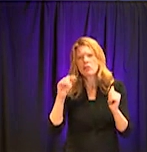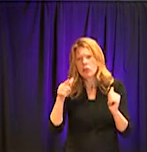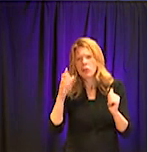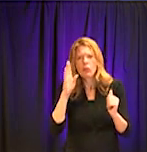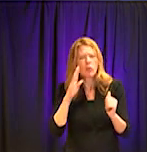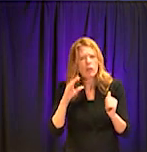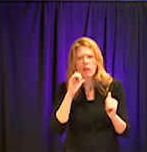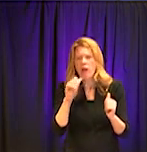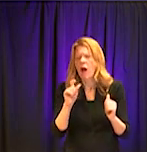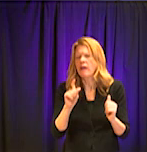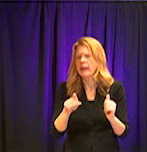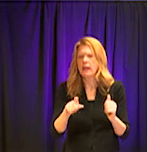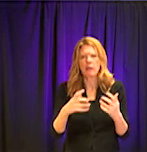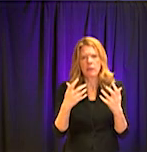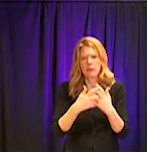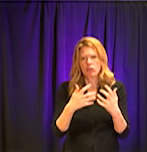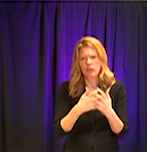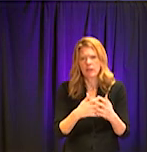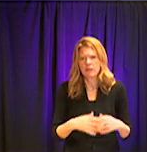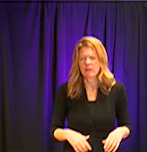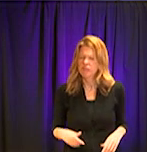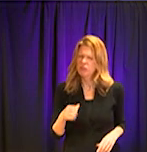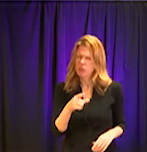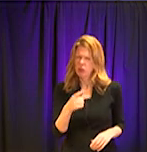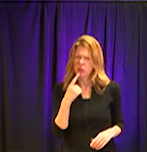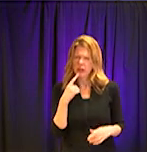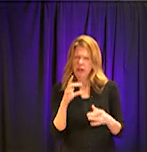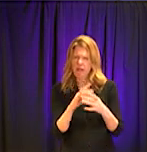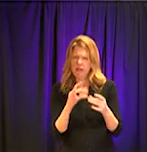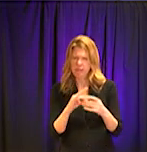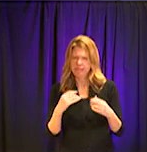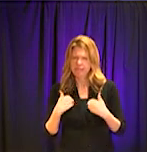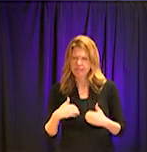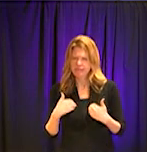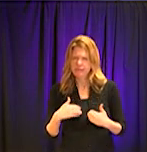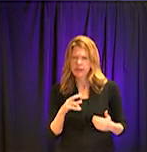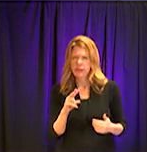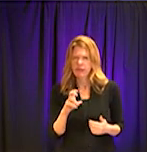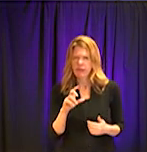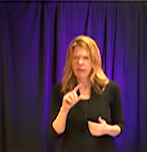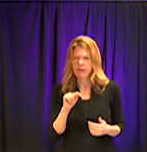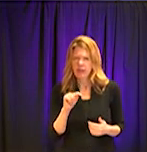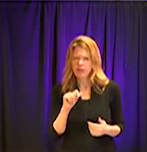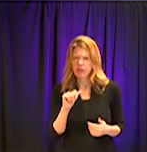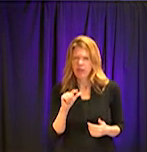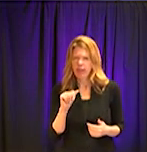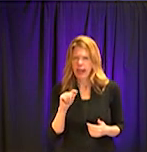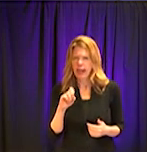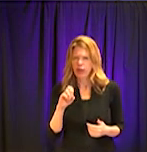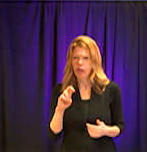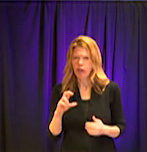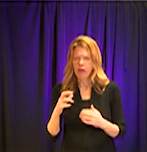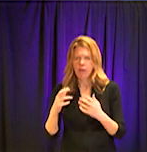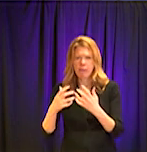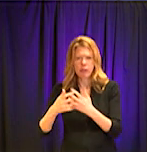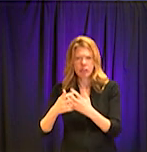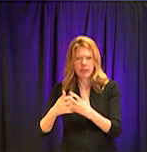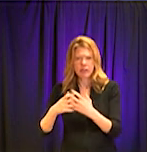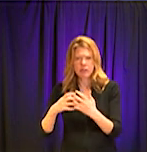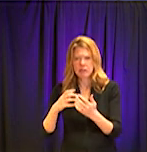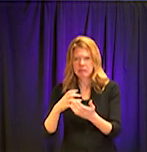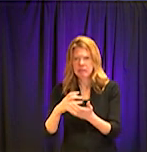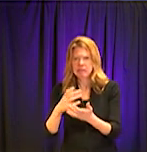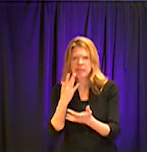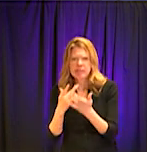ventilators and we've heard a lot about ventilators and how it is in, they are in short supply all across the country. So I'm,